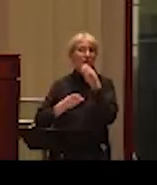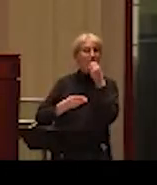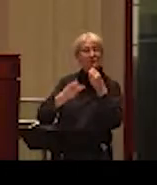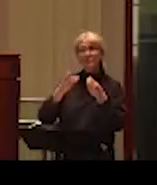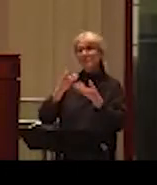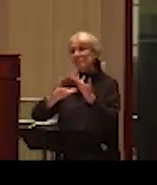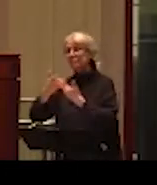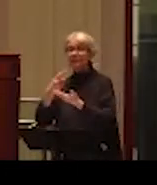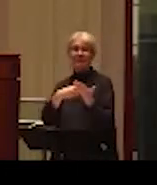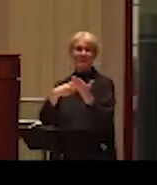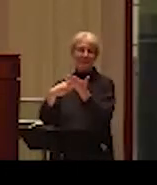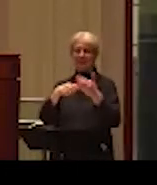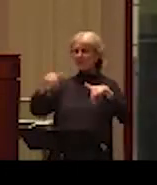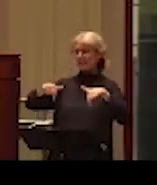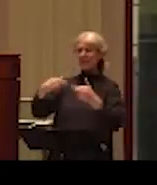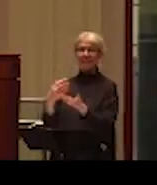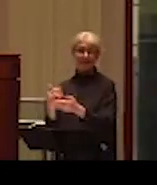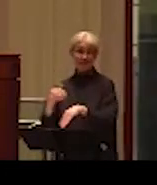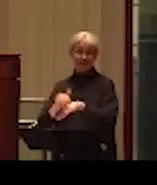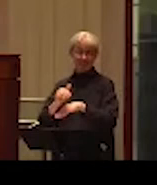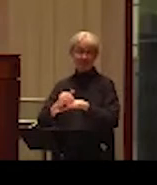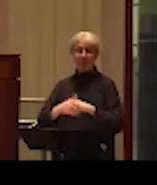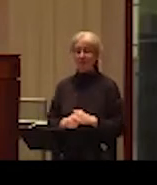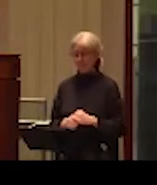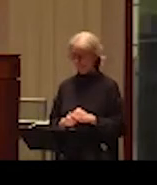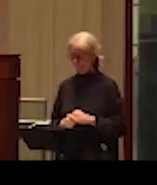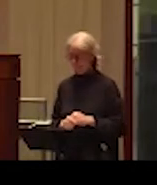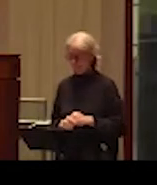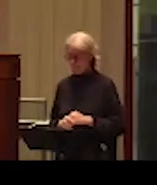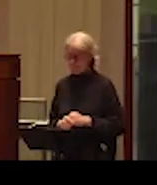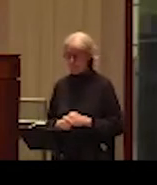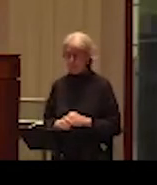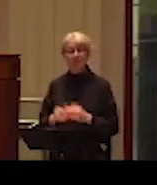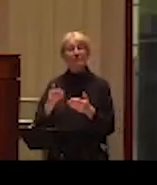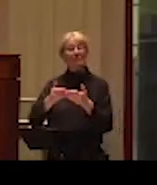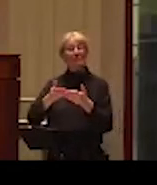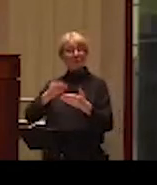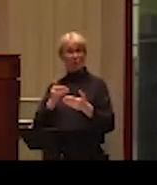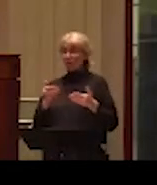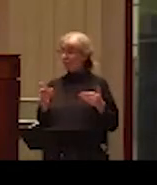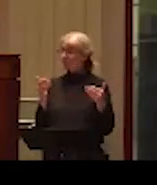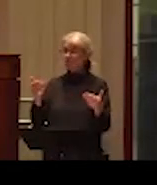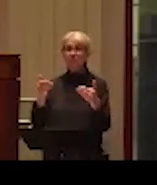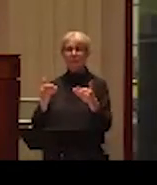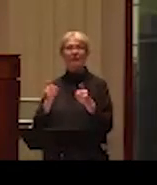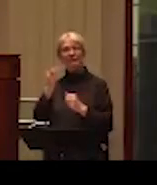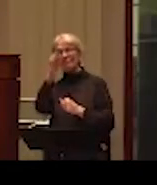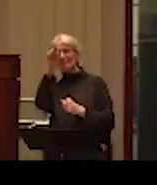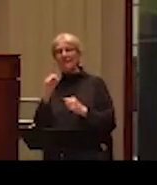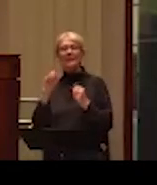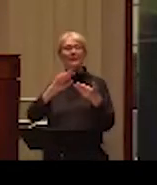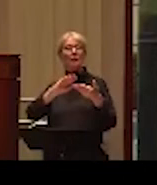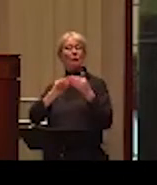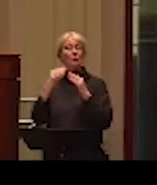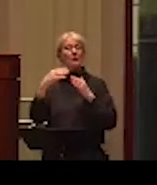learned this evening. Before we go any further, would like to remind you of our community guidelines, which you can see on this